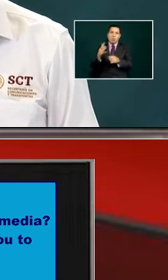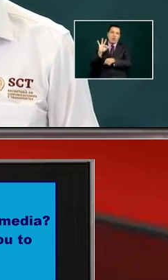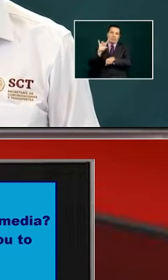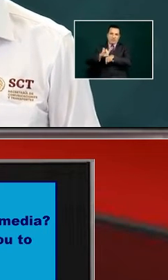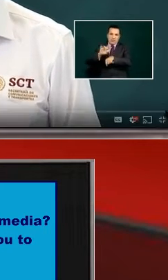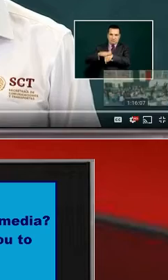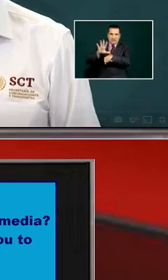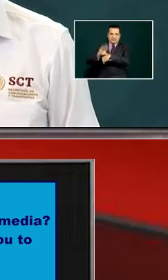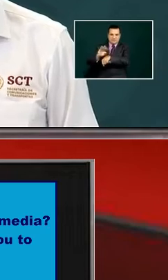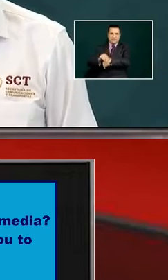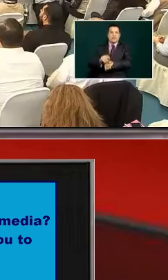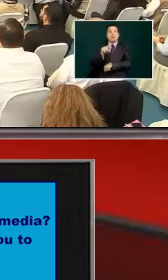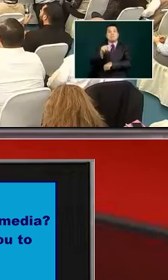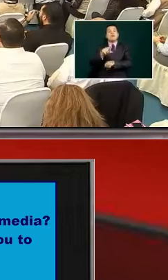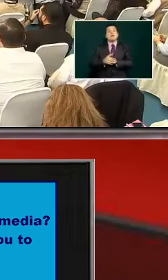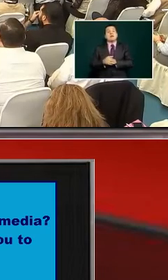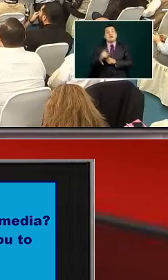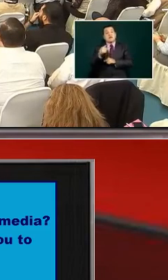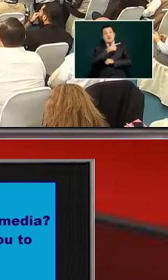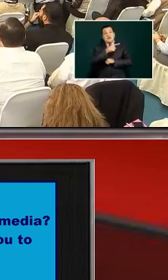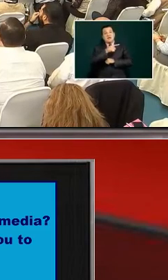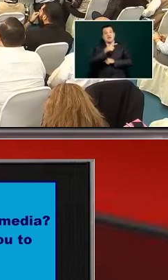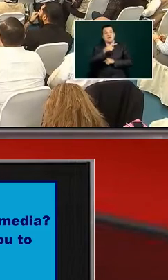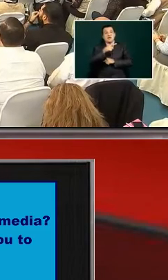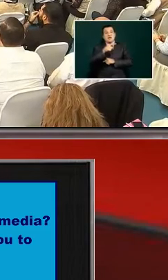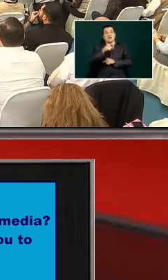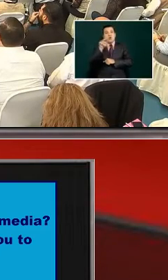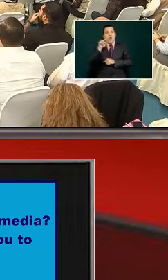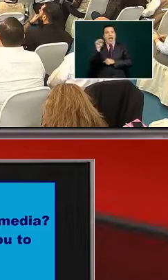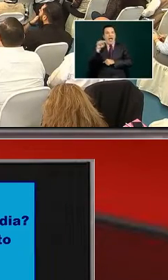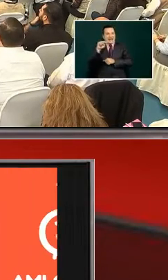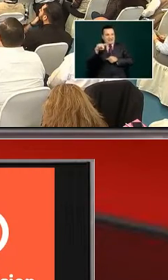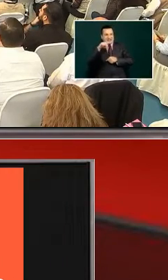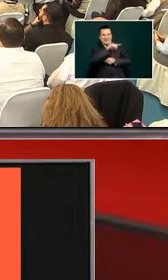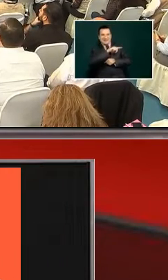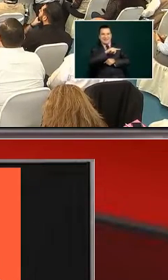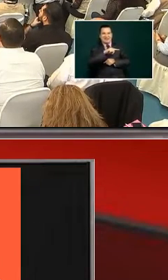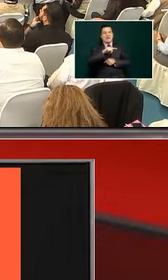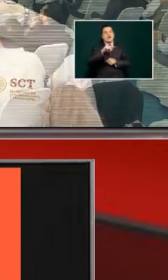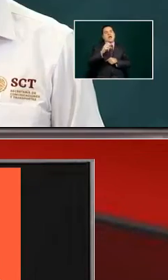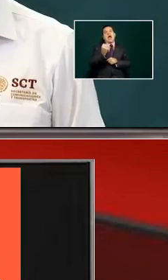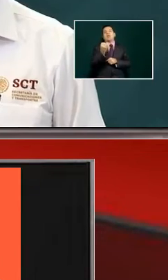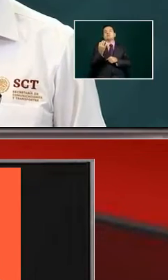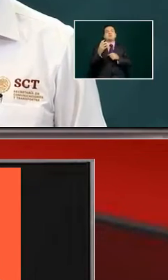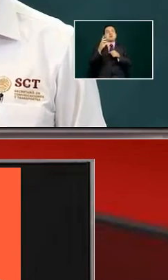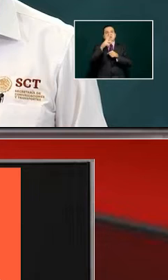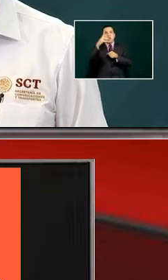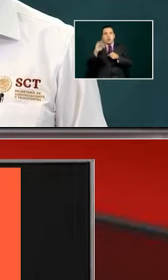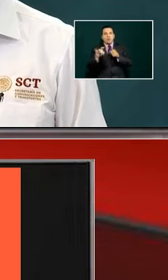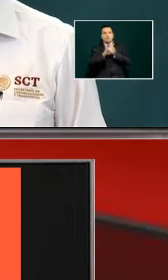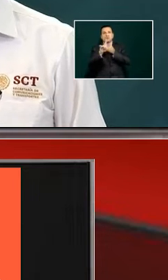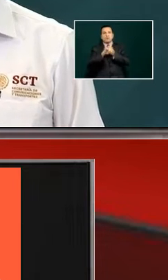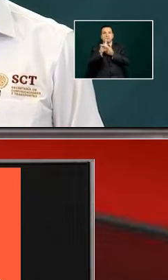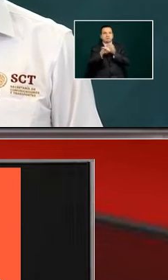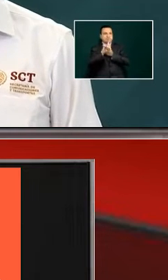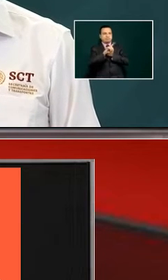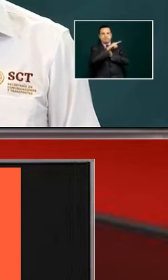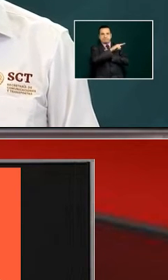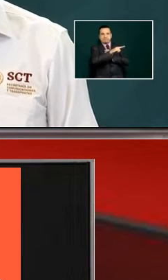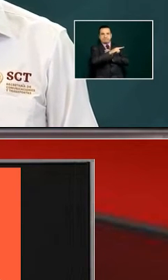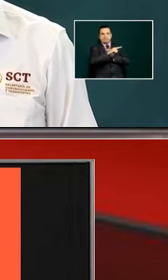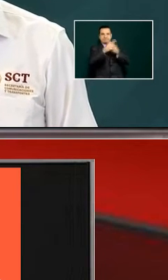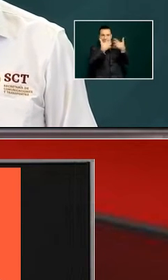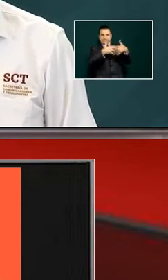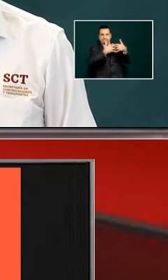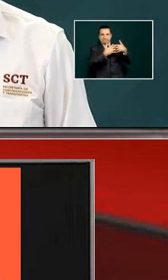we need uh seven more kilometers in another